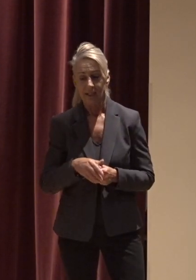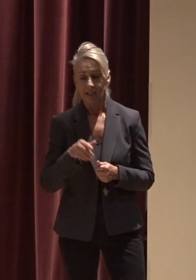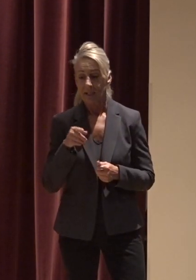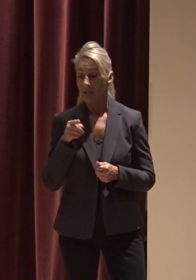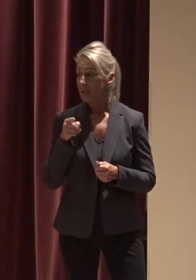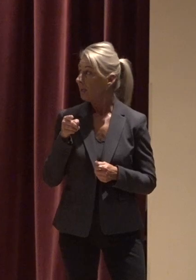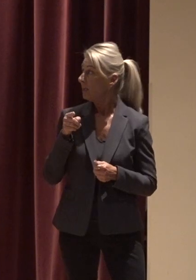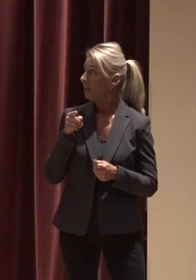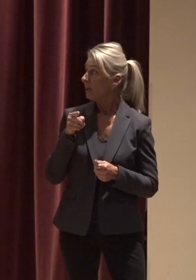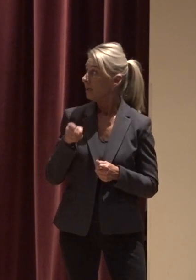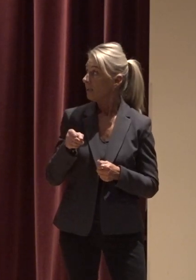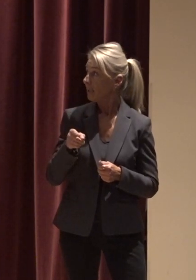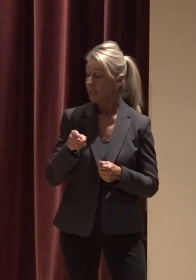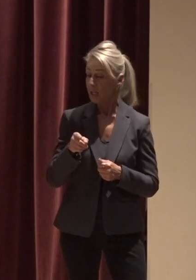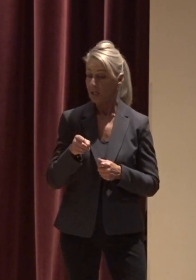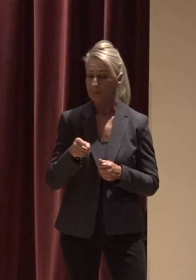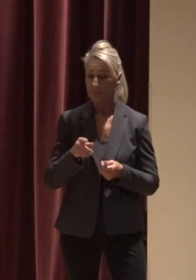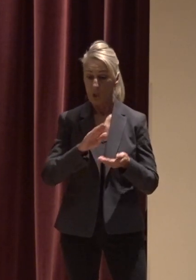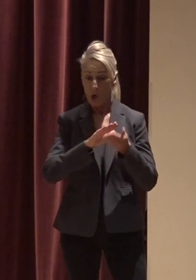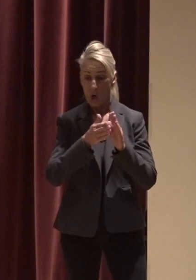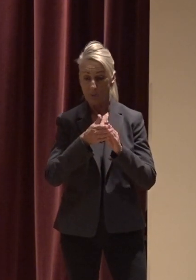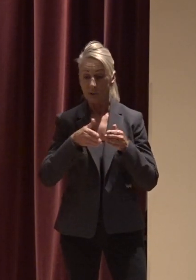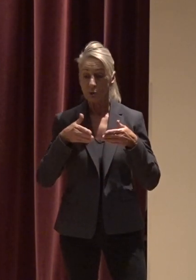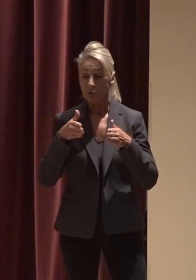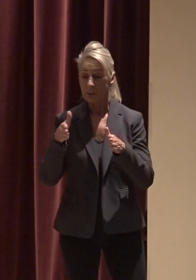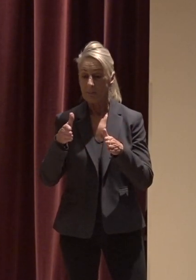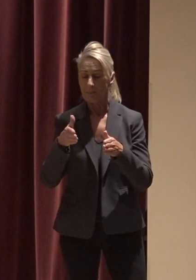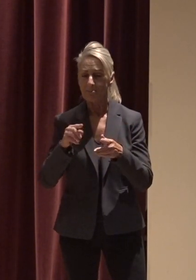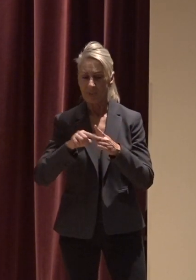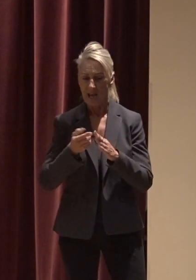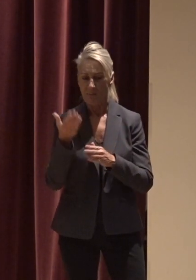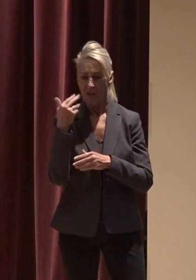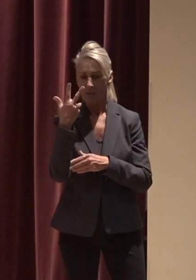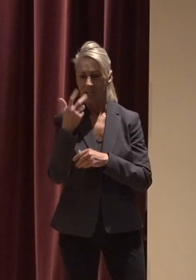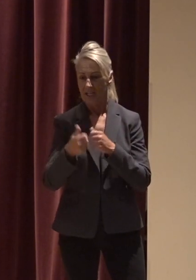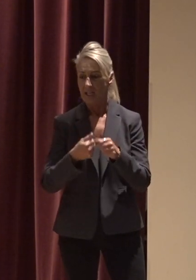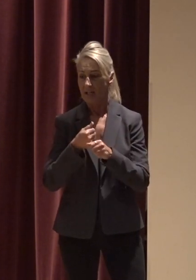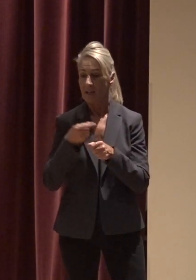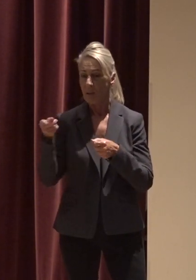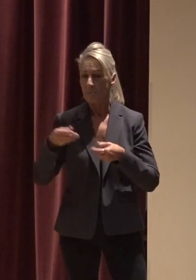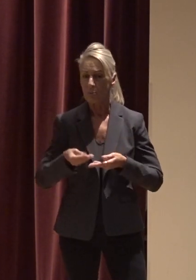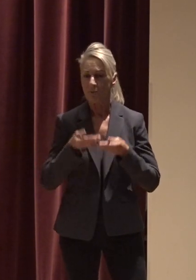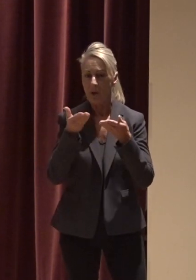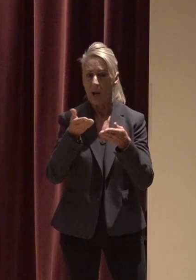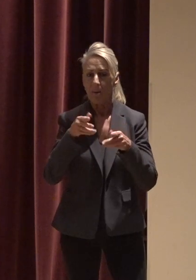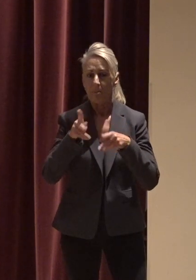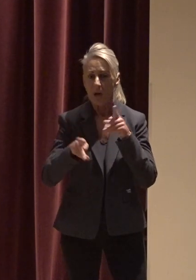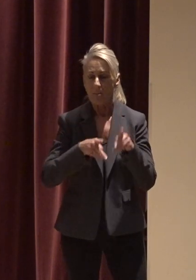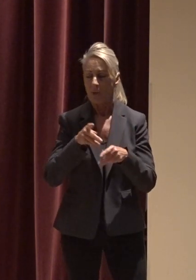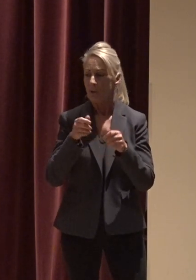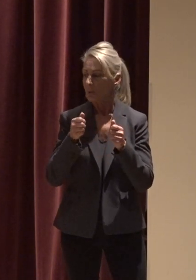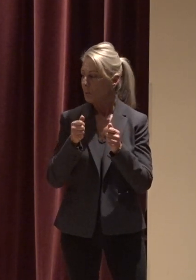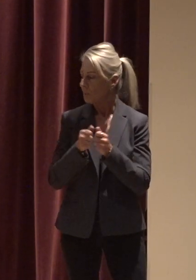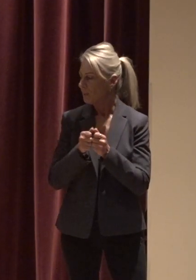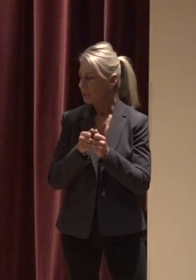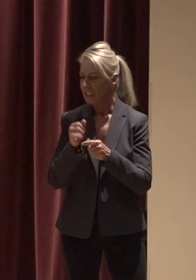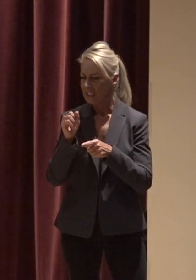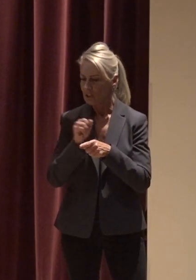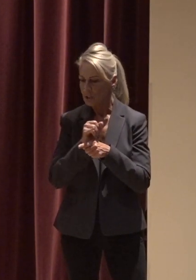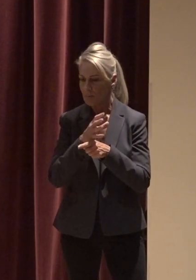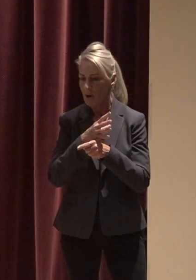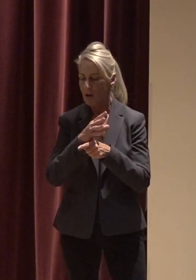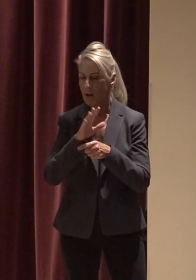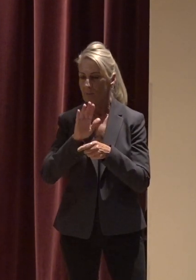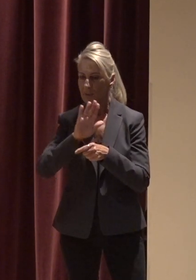symposium began three years ago with a vision of public works staff providing the public with an update of the stream crew internships accomplishments